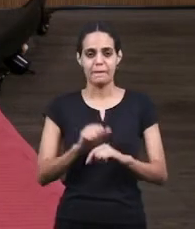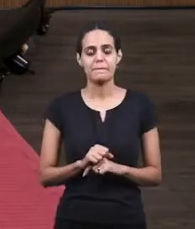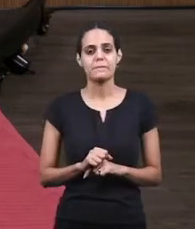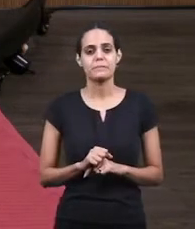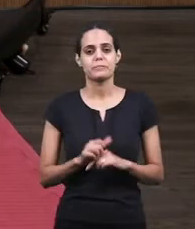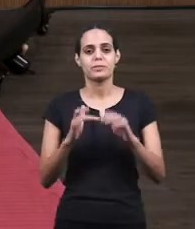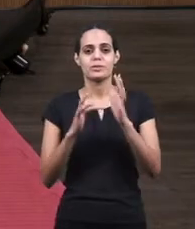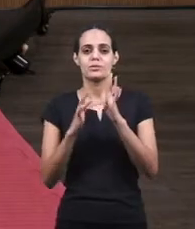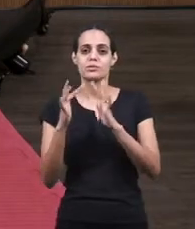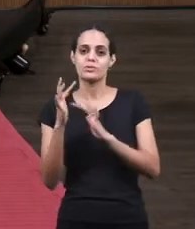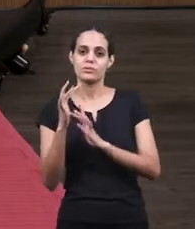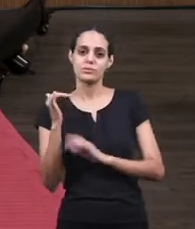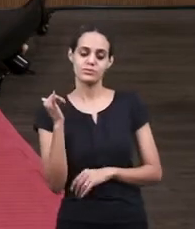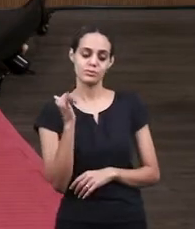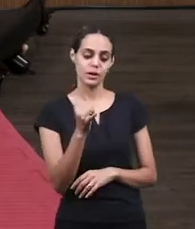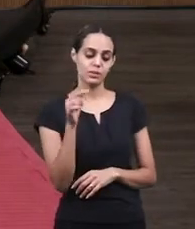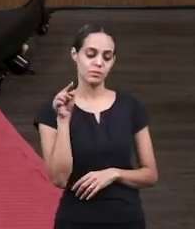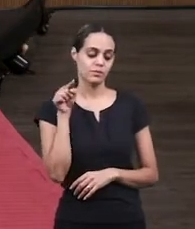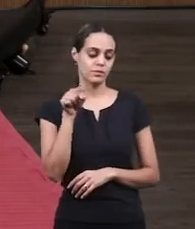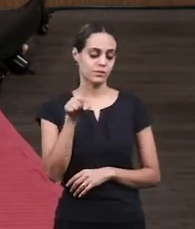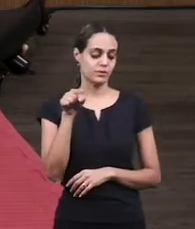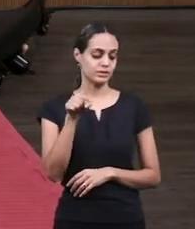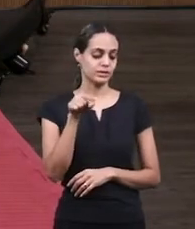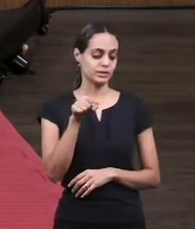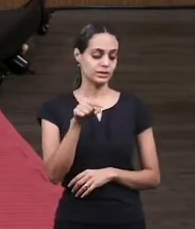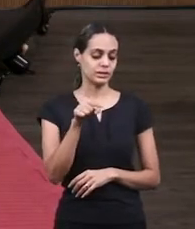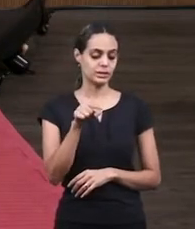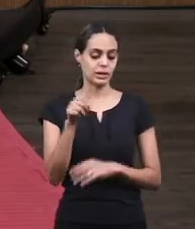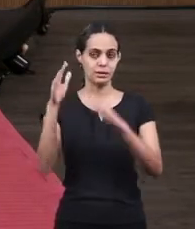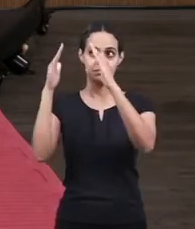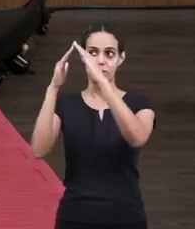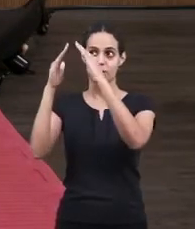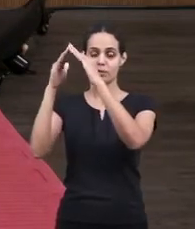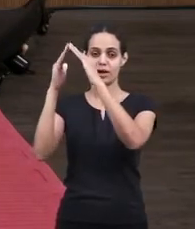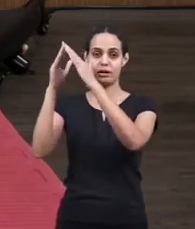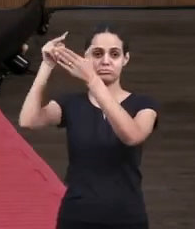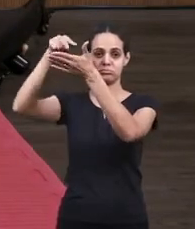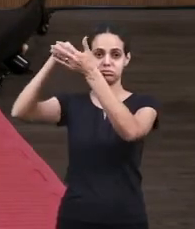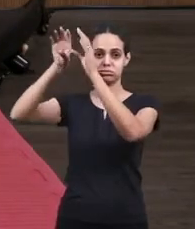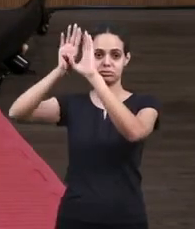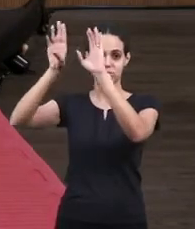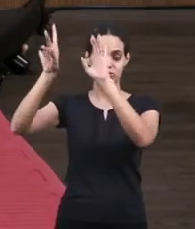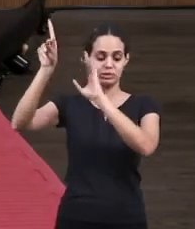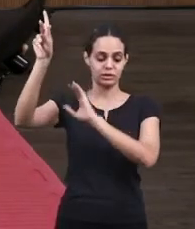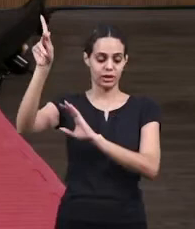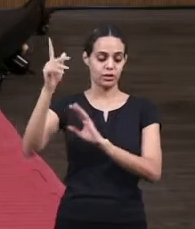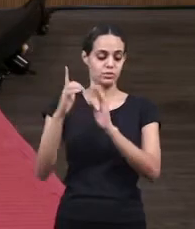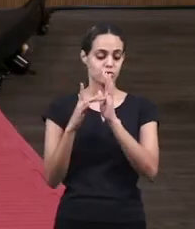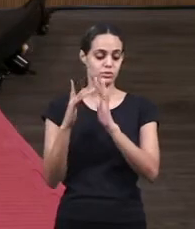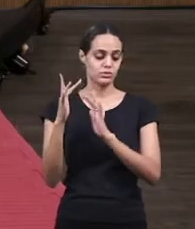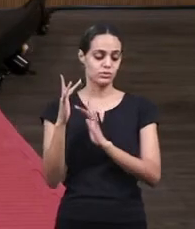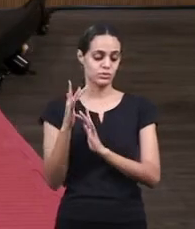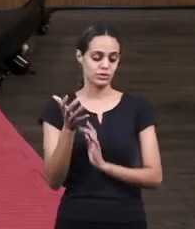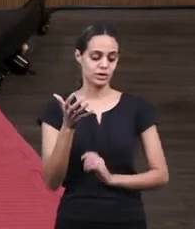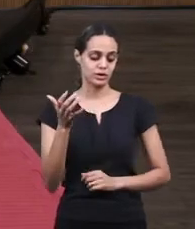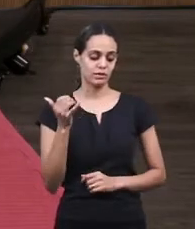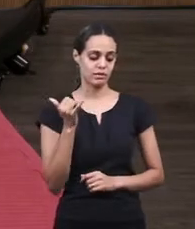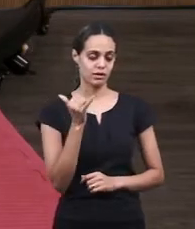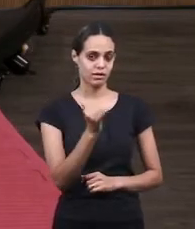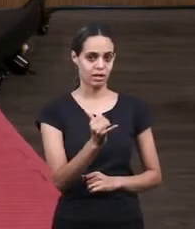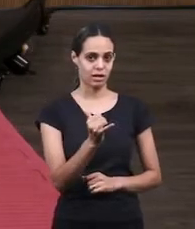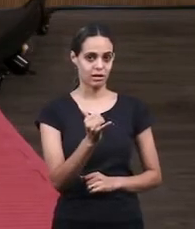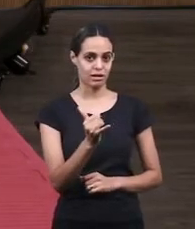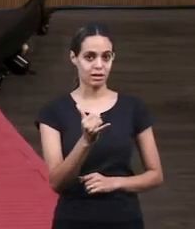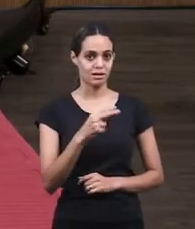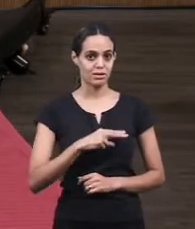nicodemus that to live in heaven you have to be born again he is talking about and nicodemus